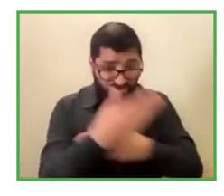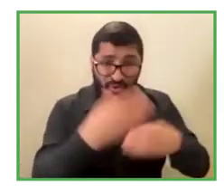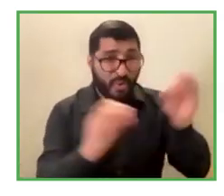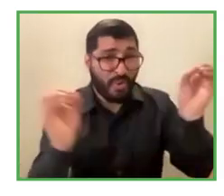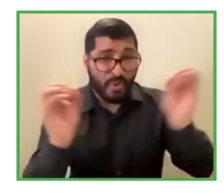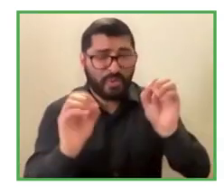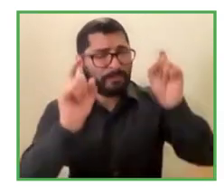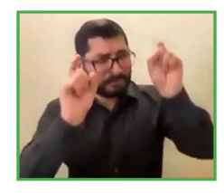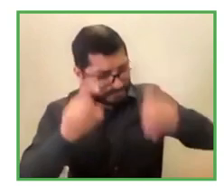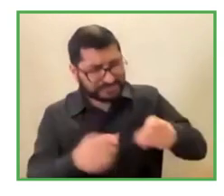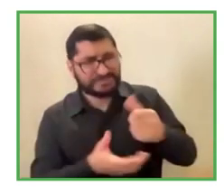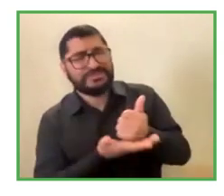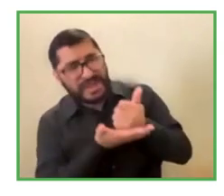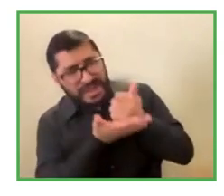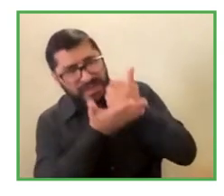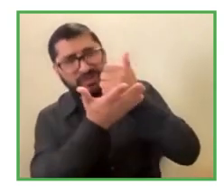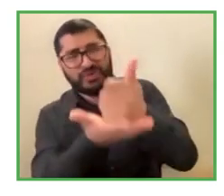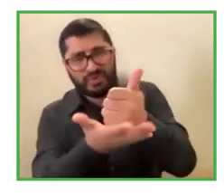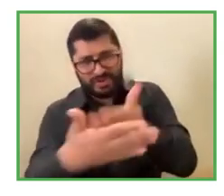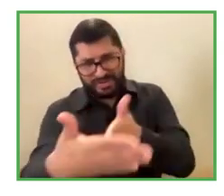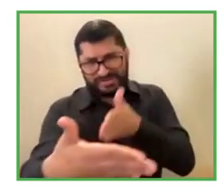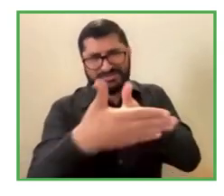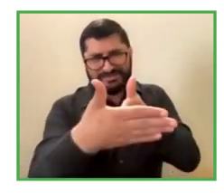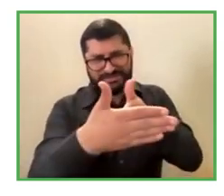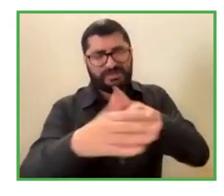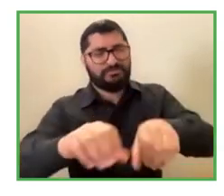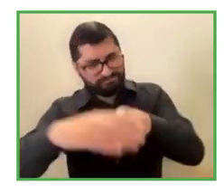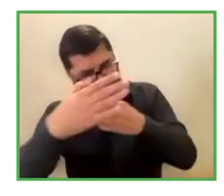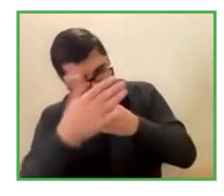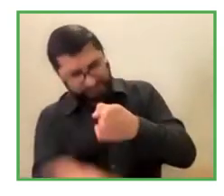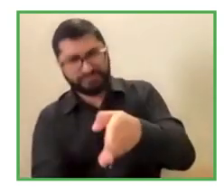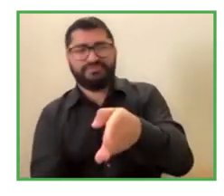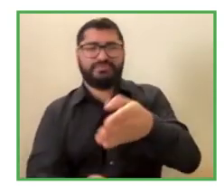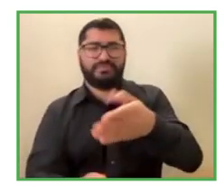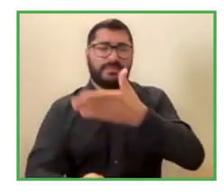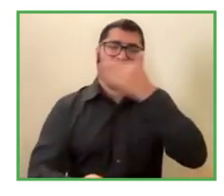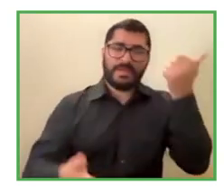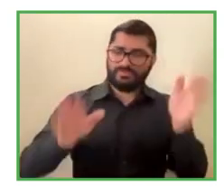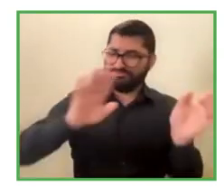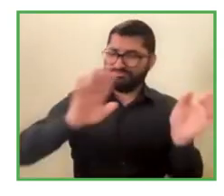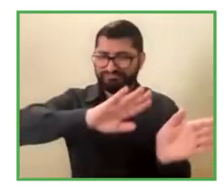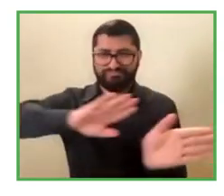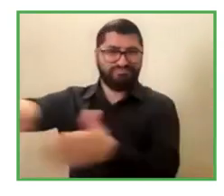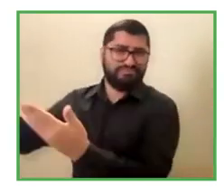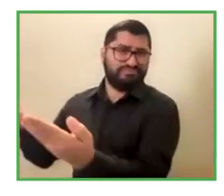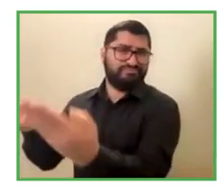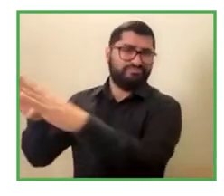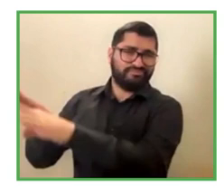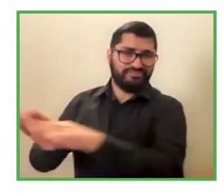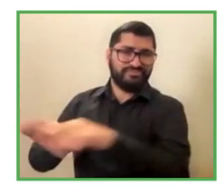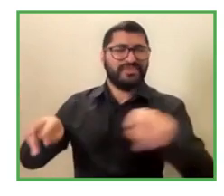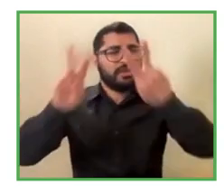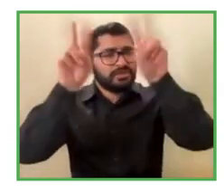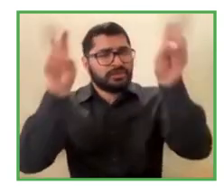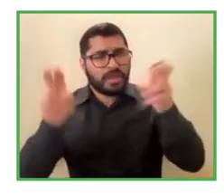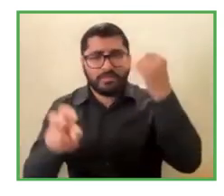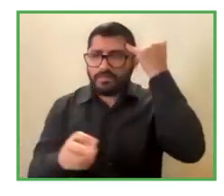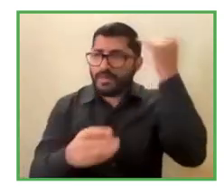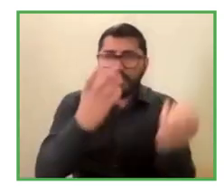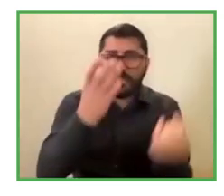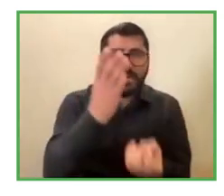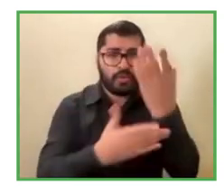are not from a Wipro strategy point of view, we are not directly connected with any public